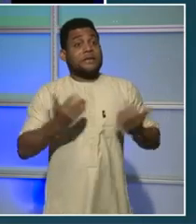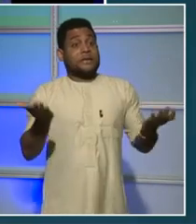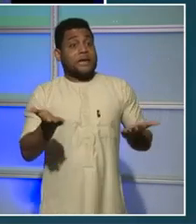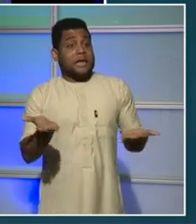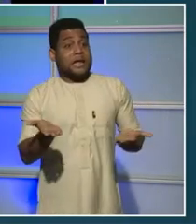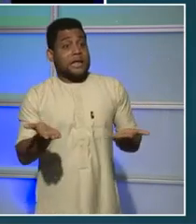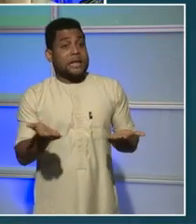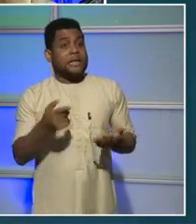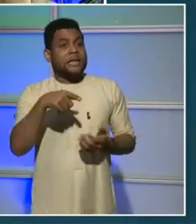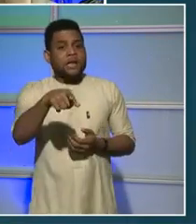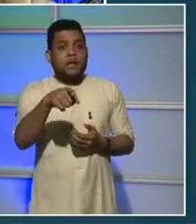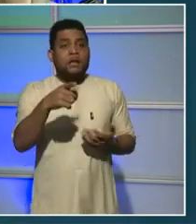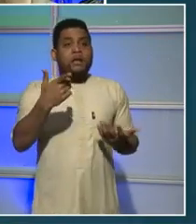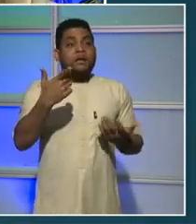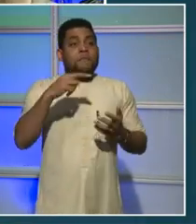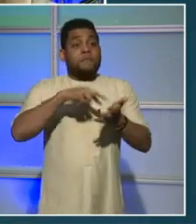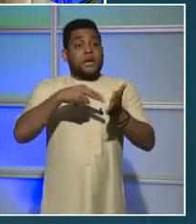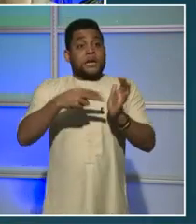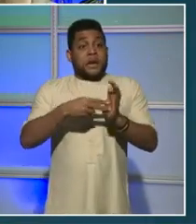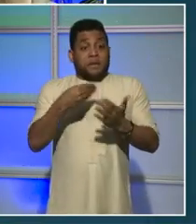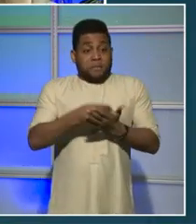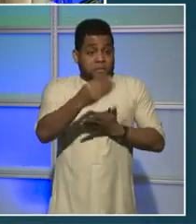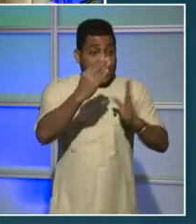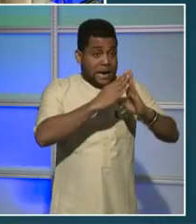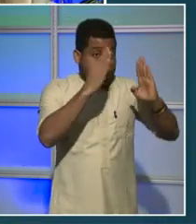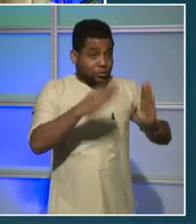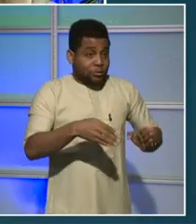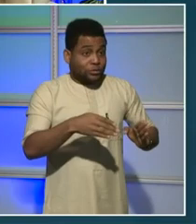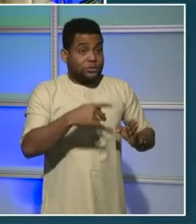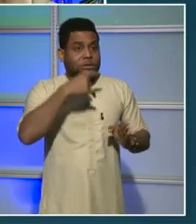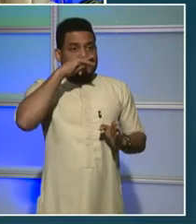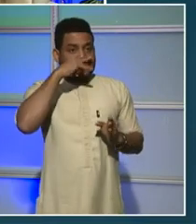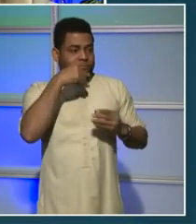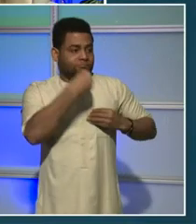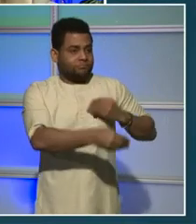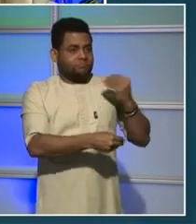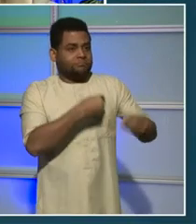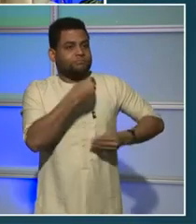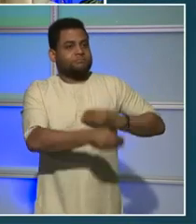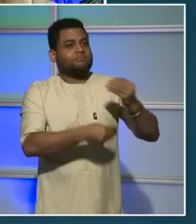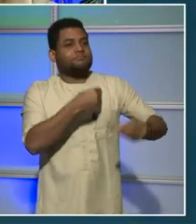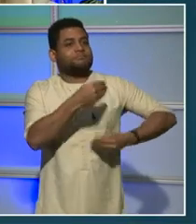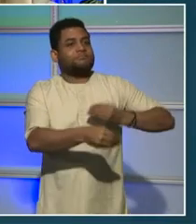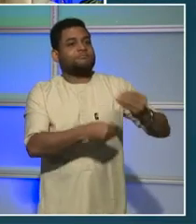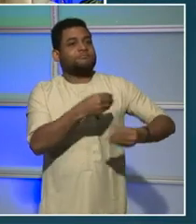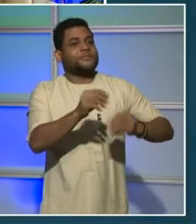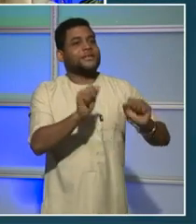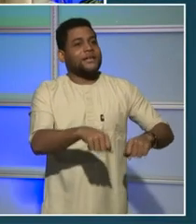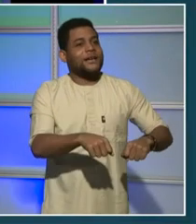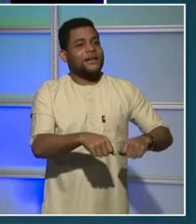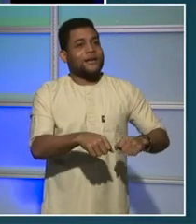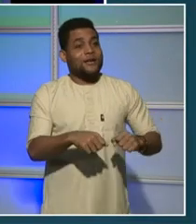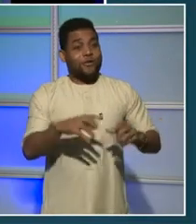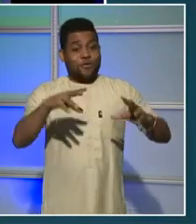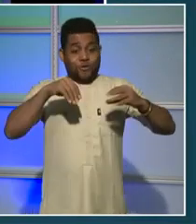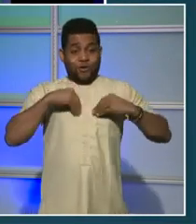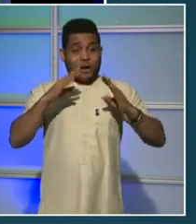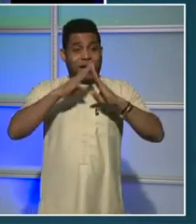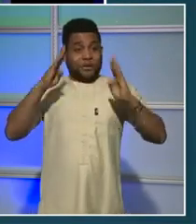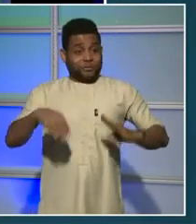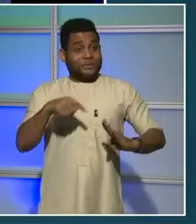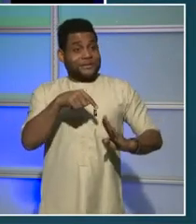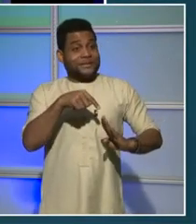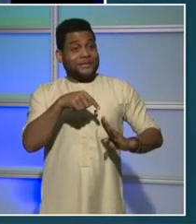wealth that they can pass on to their kids by owning a home. So first-time homebuyer programs are